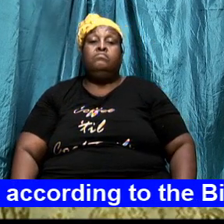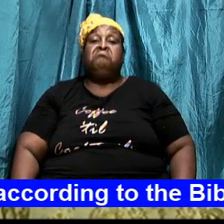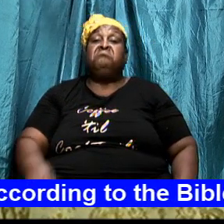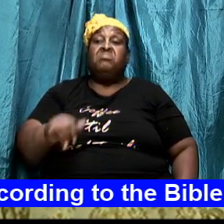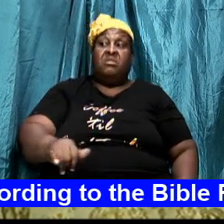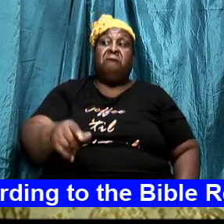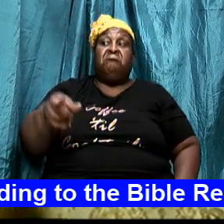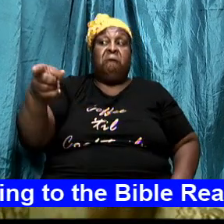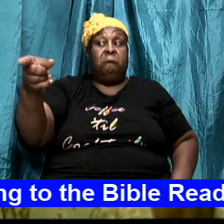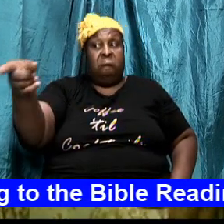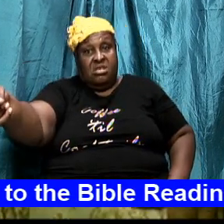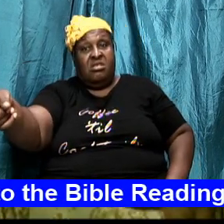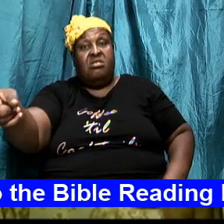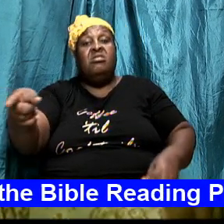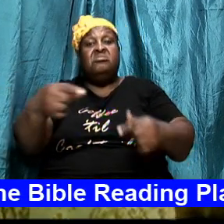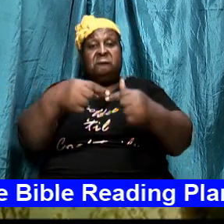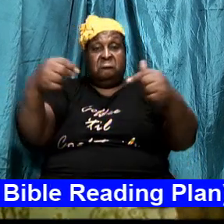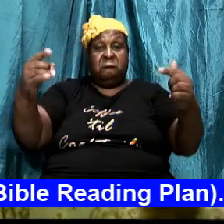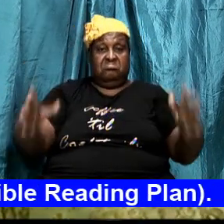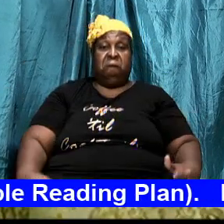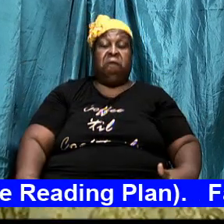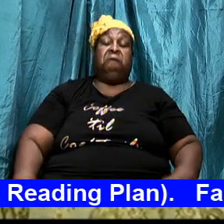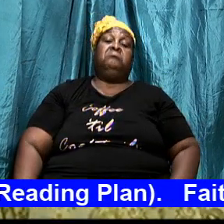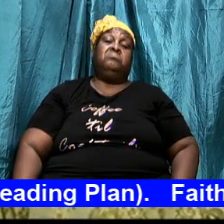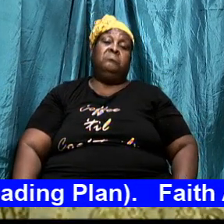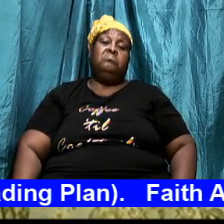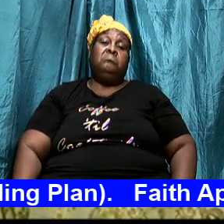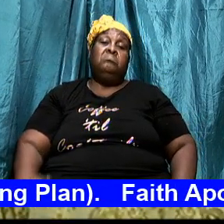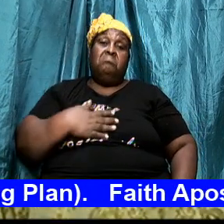is the enemy because my line is drawn